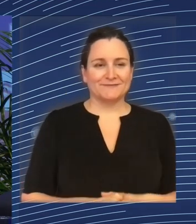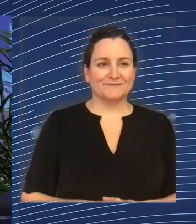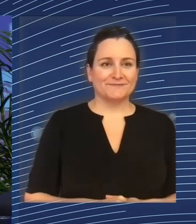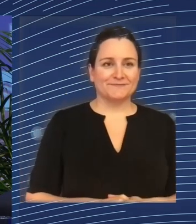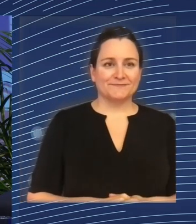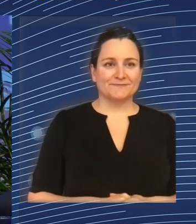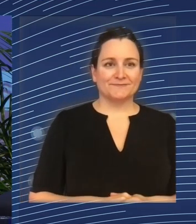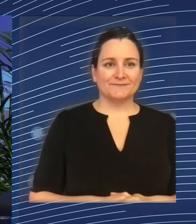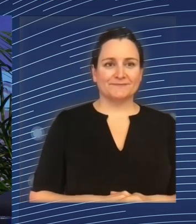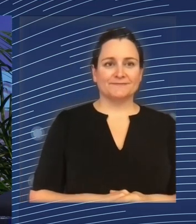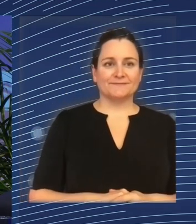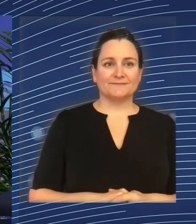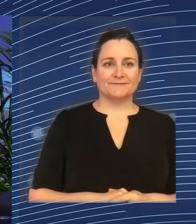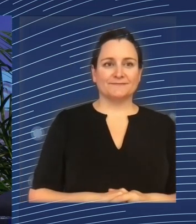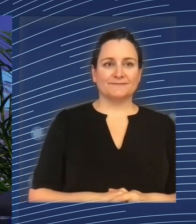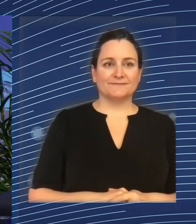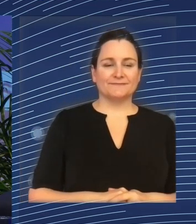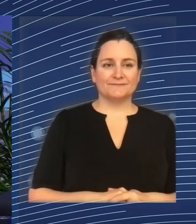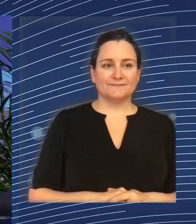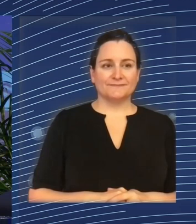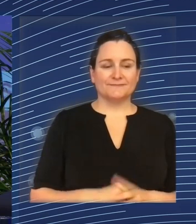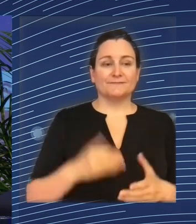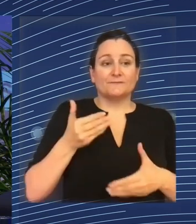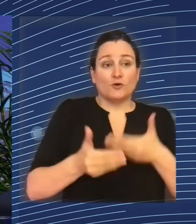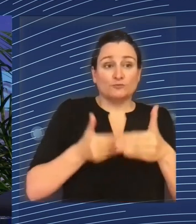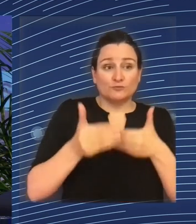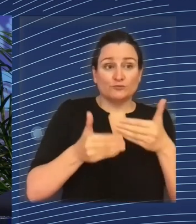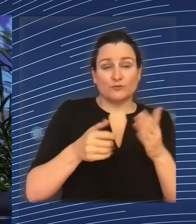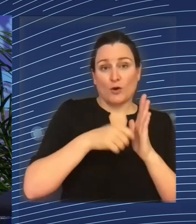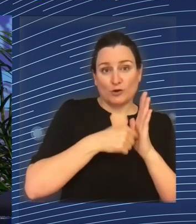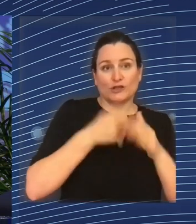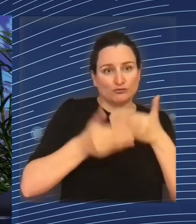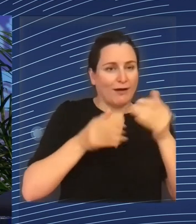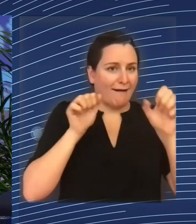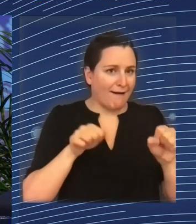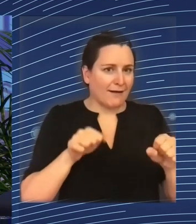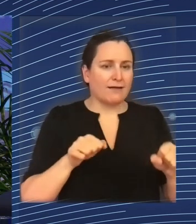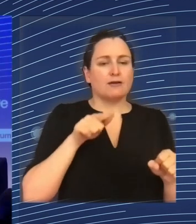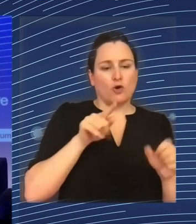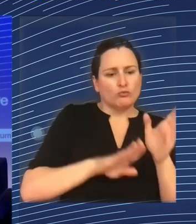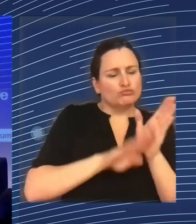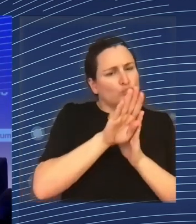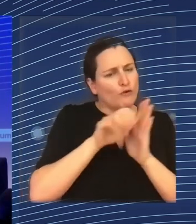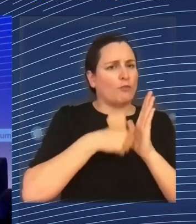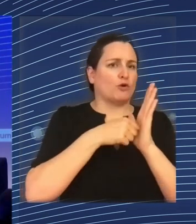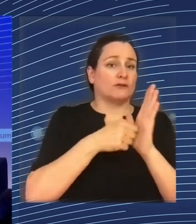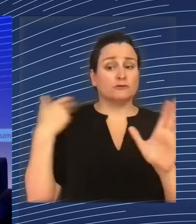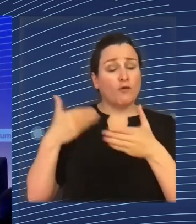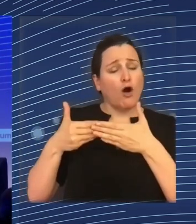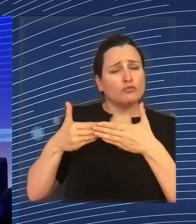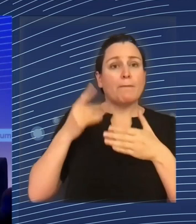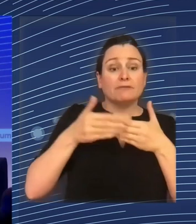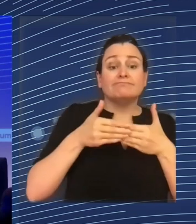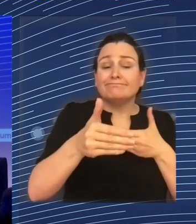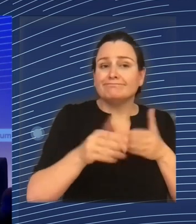projects, better indicators than what we have so far. Thank you, and thank you for keeping it brief. Shortly, we have EU